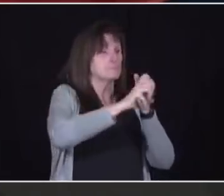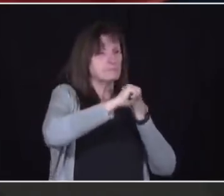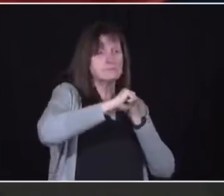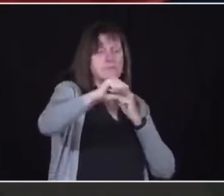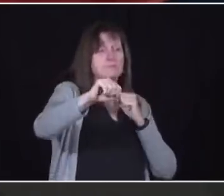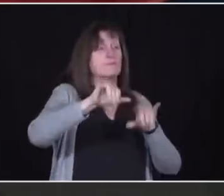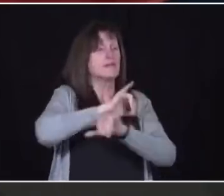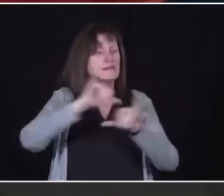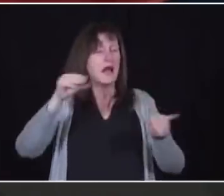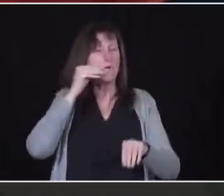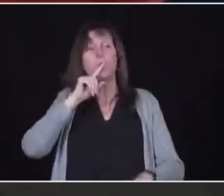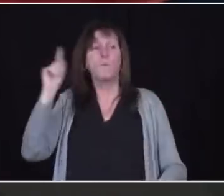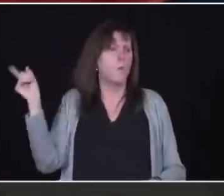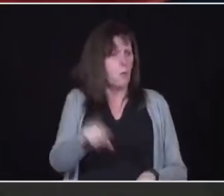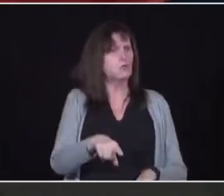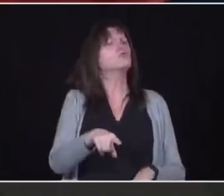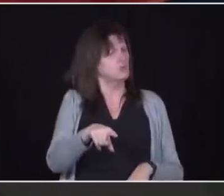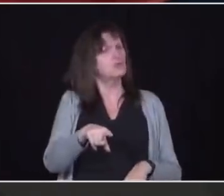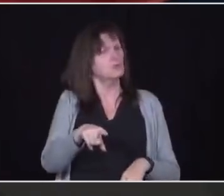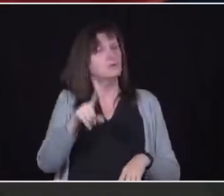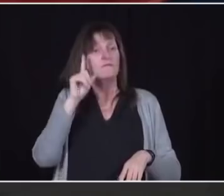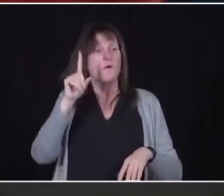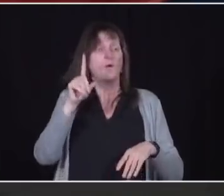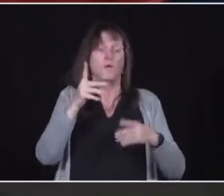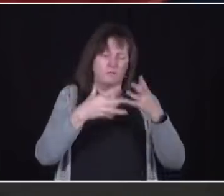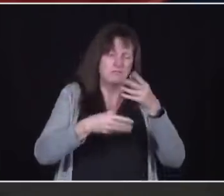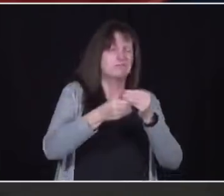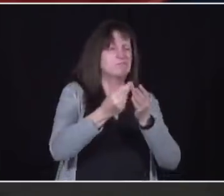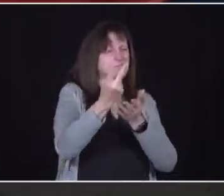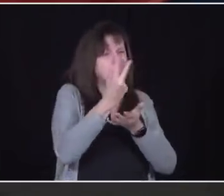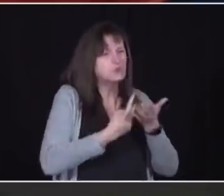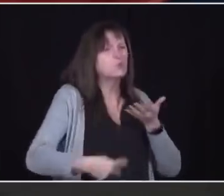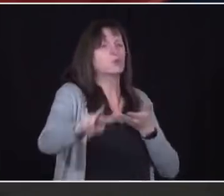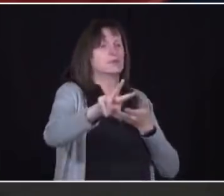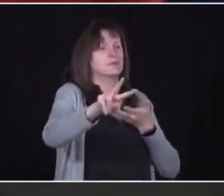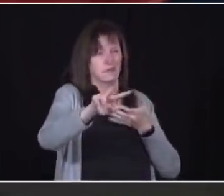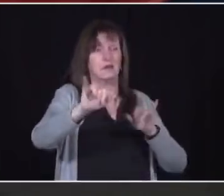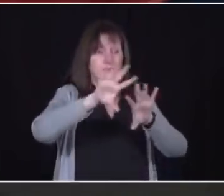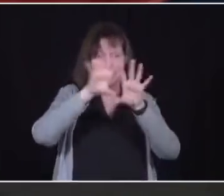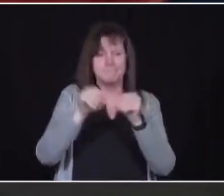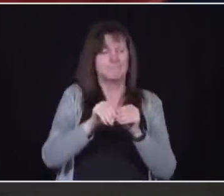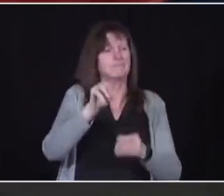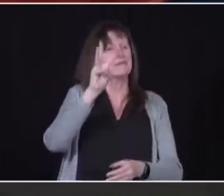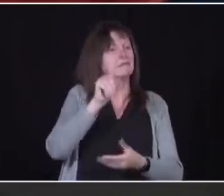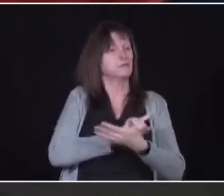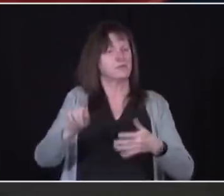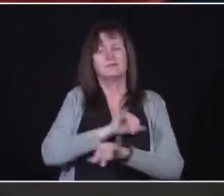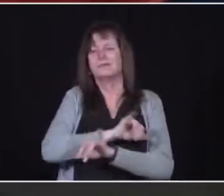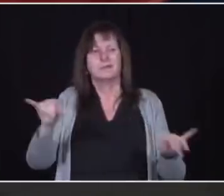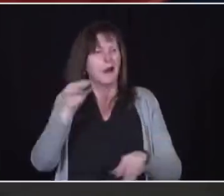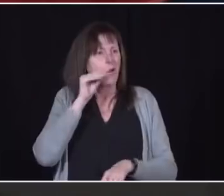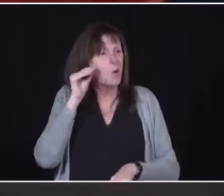order province-wide for an additional two weeks. For a total of six weeks. Outdoor gatherings